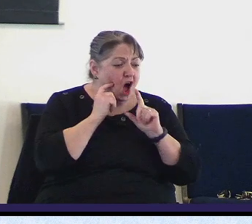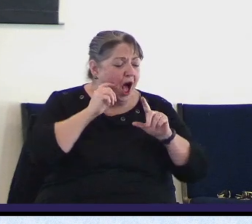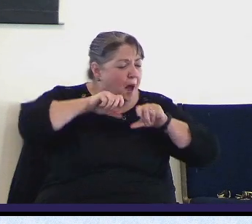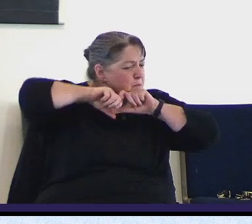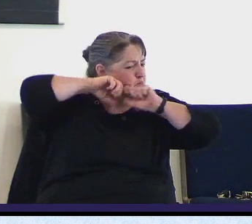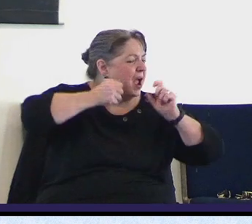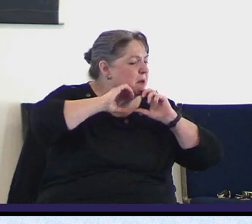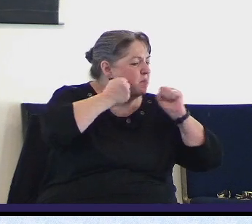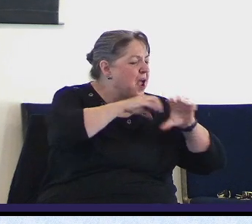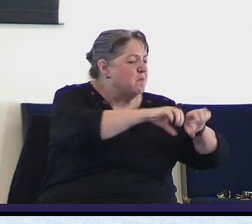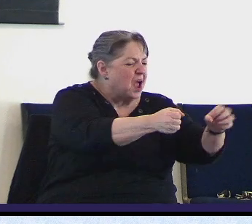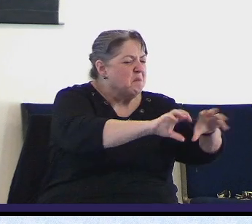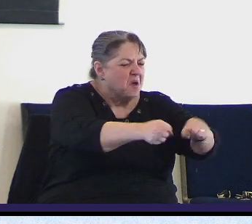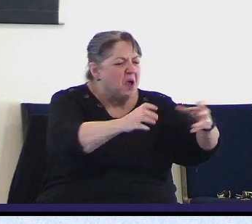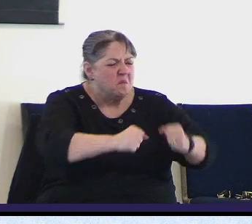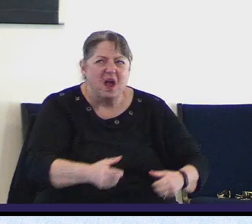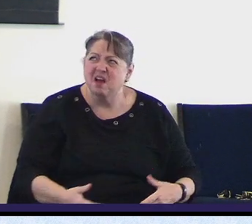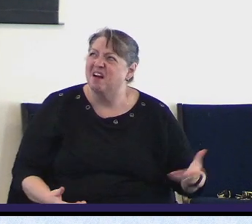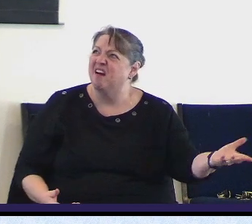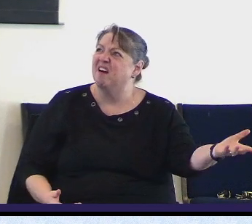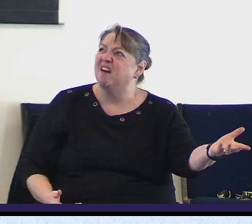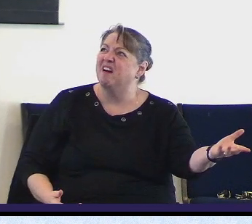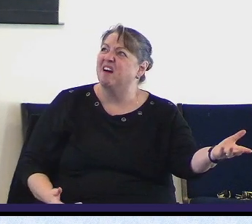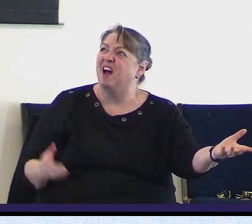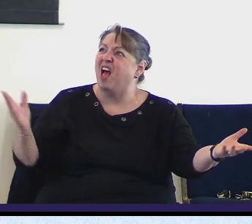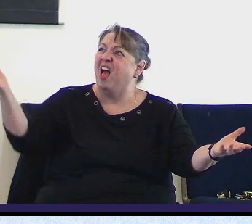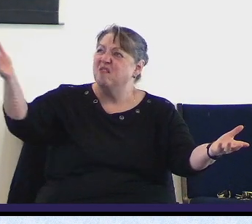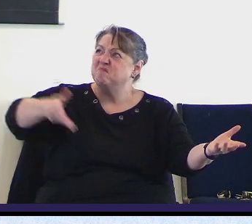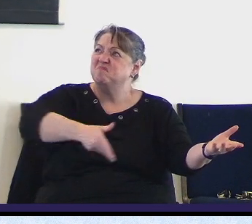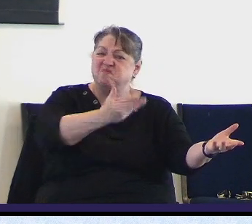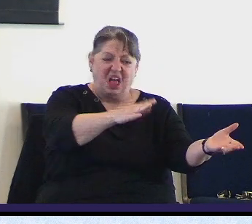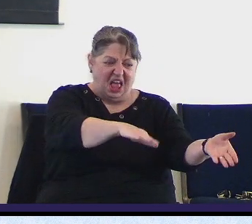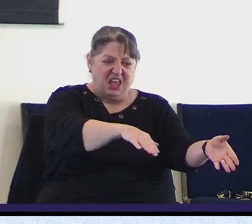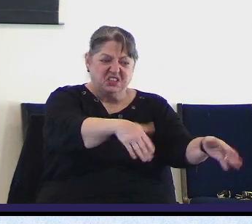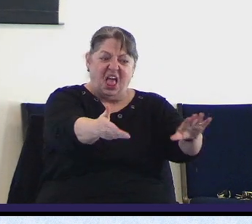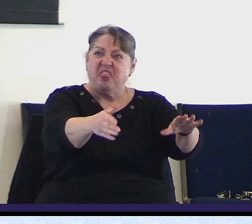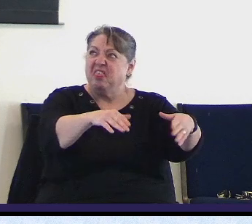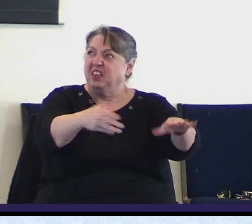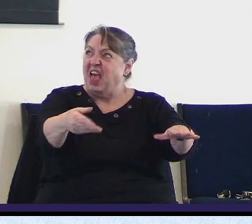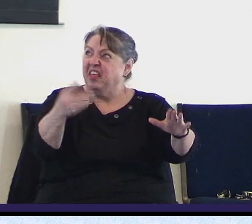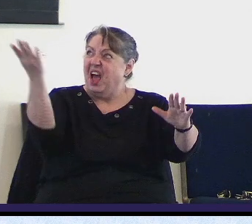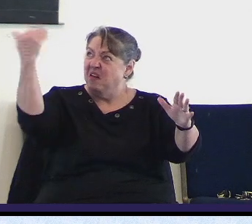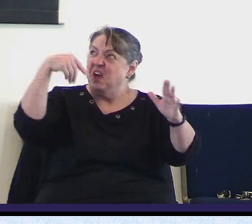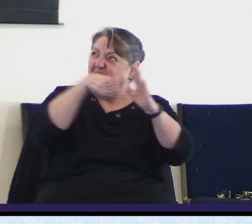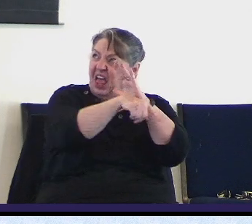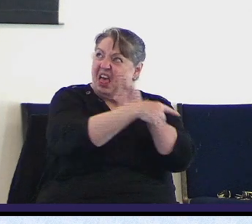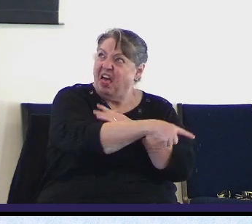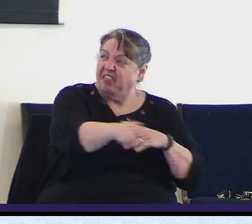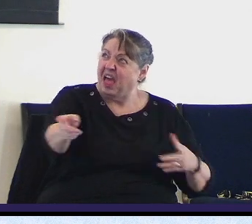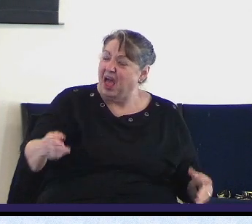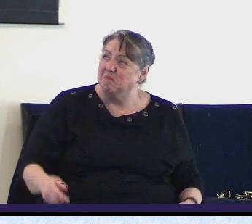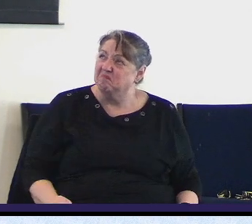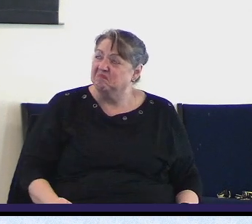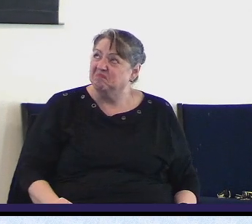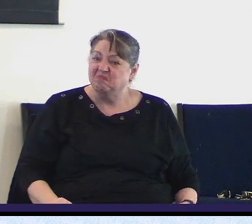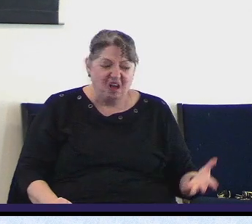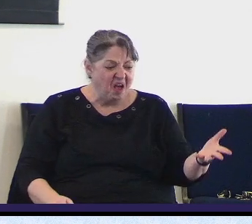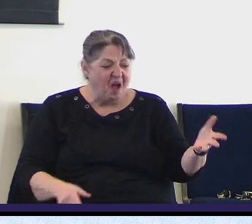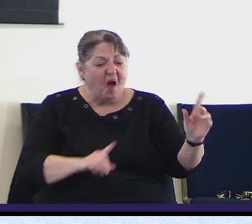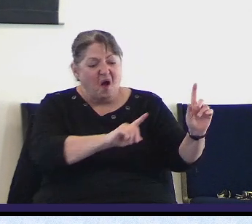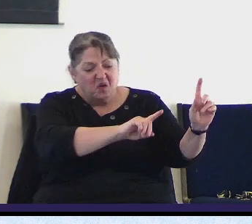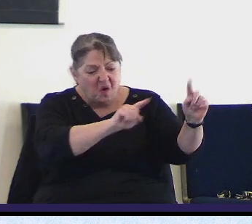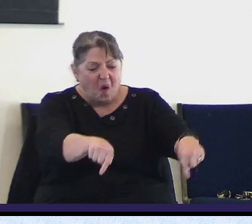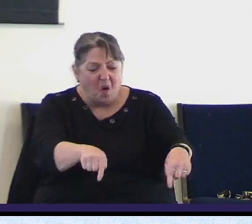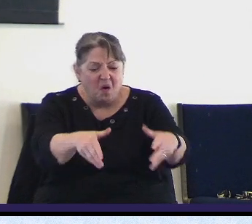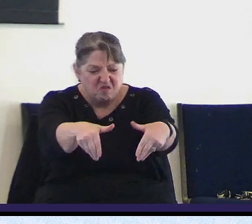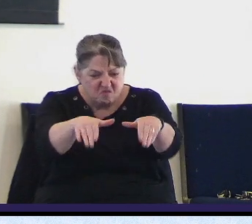55 15 let death take my enemies by surprise let them go down alive to the grave of the